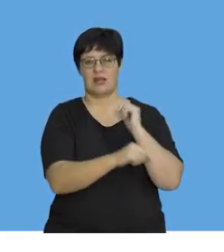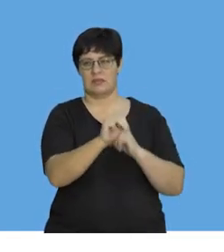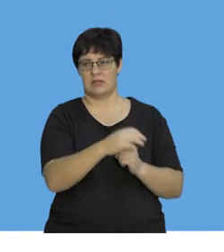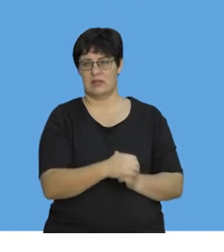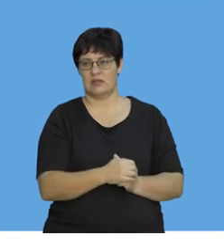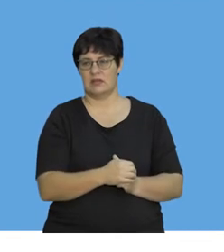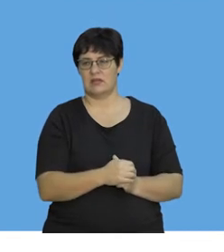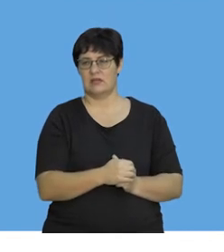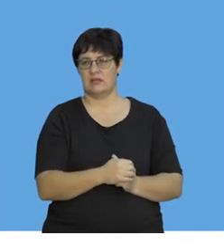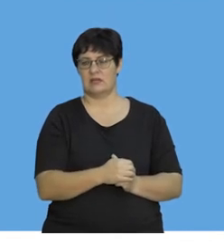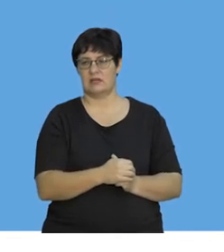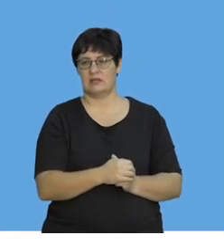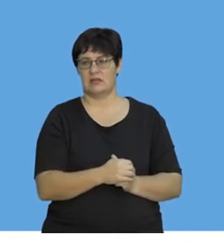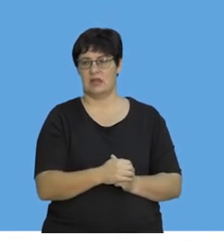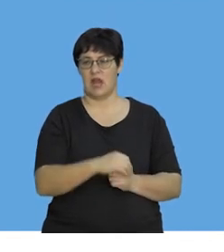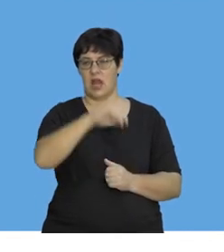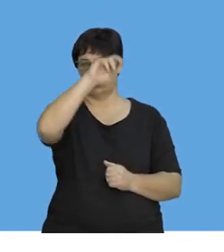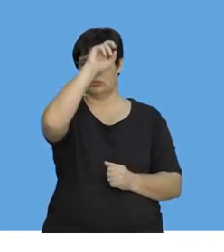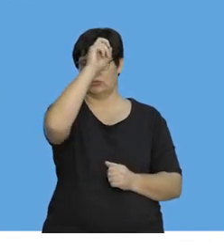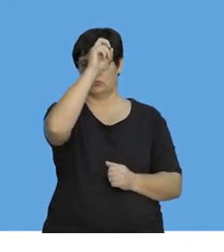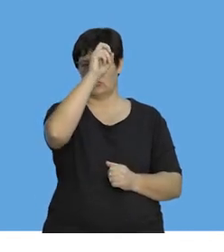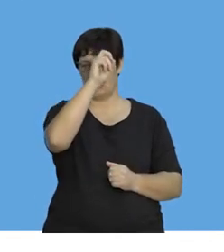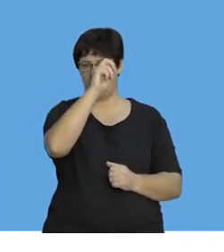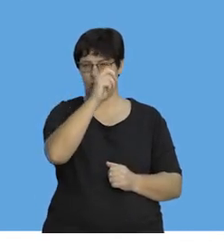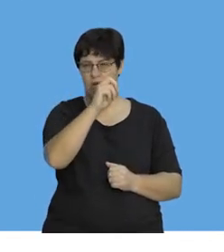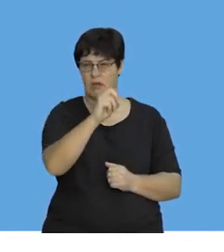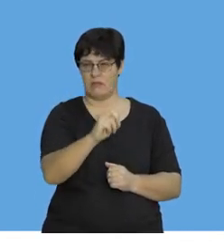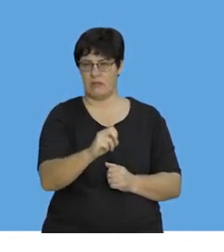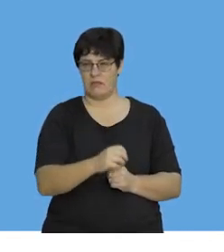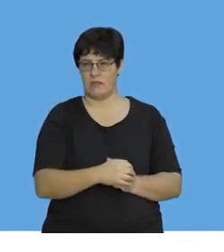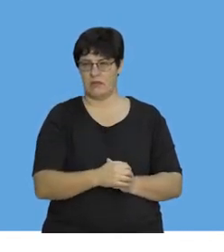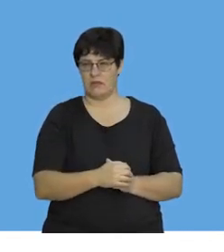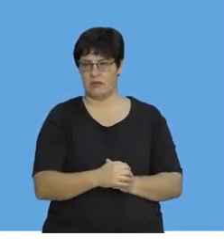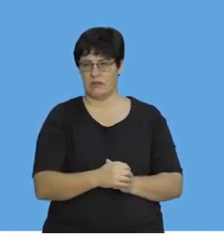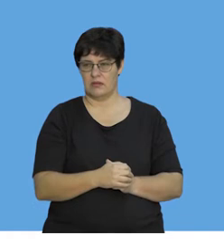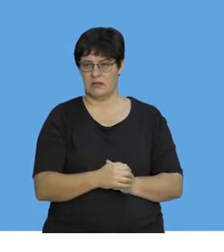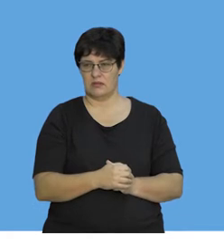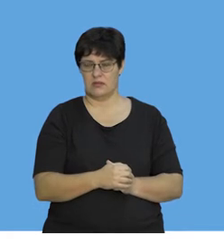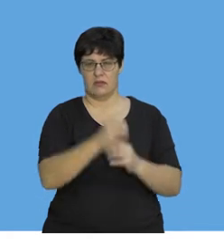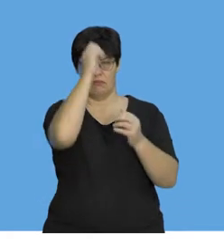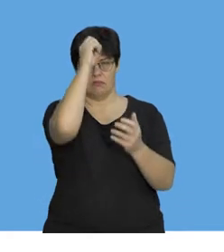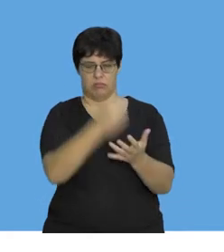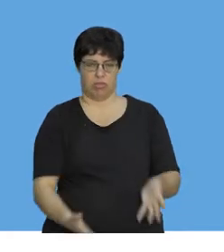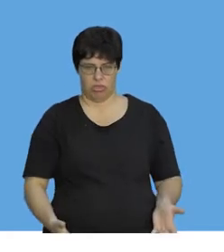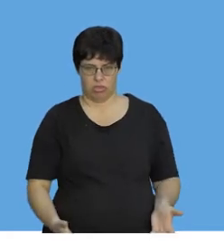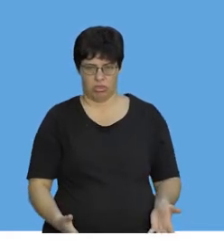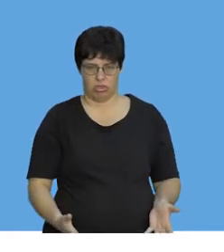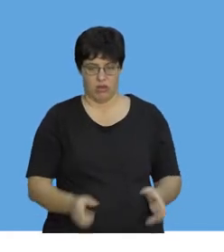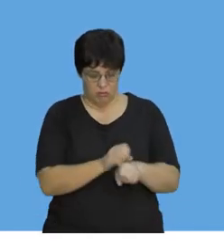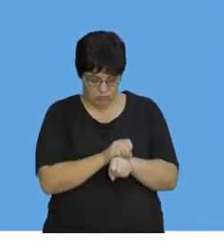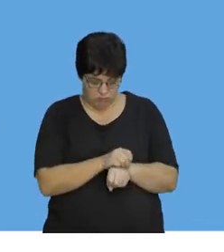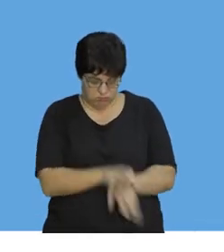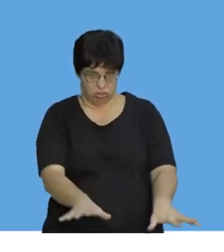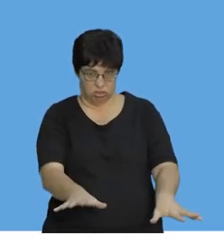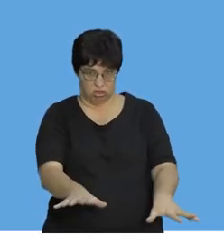last meter. So, here we go. The egg's dropping. We can see it. And here it comes. It very